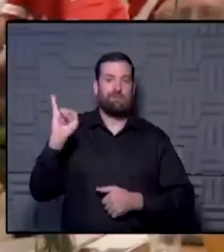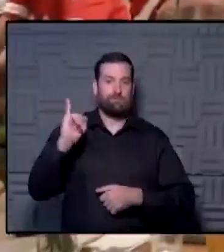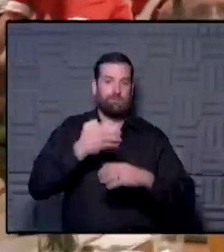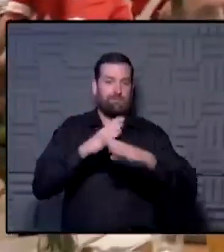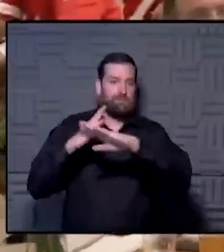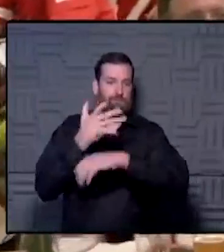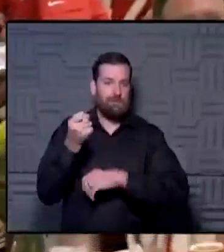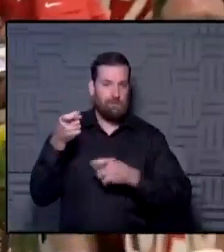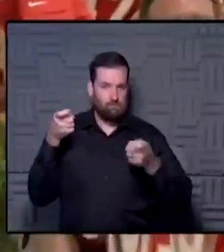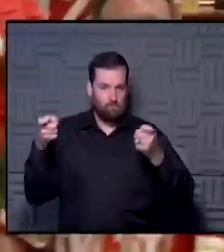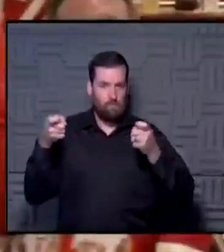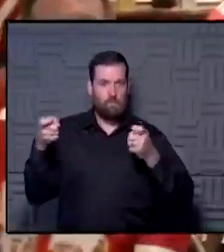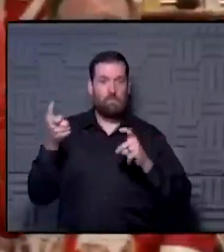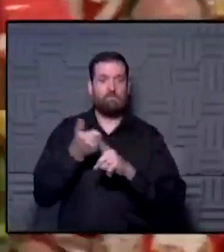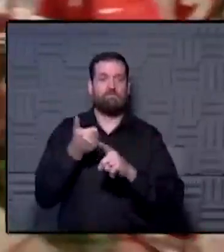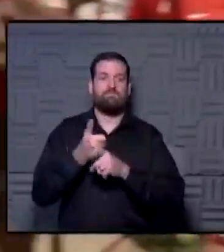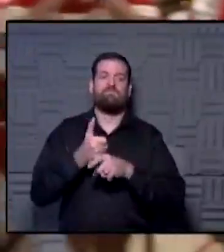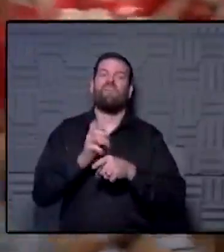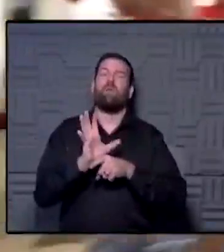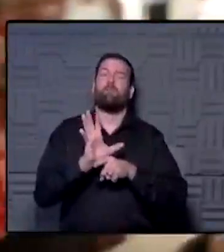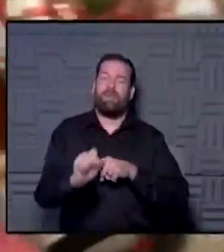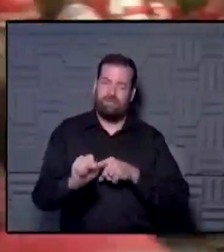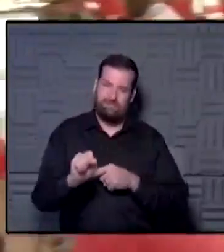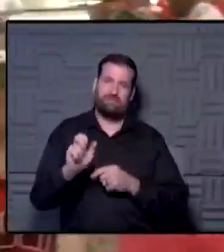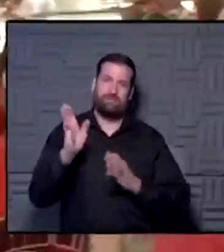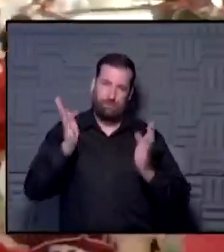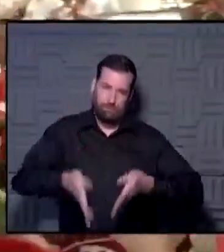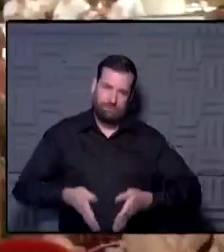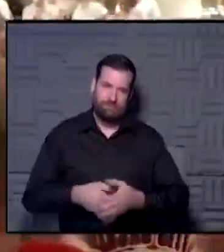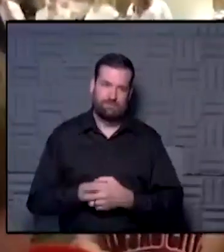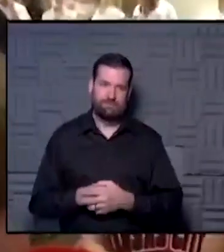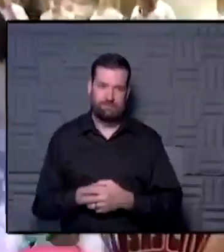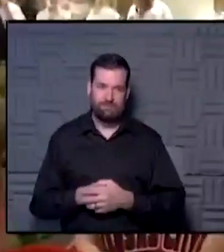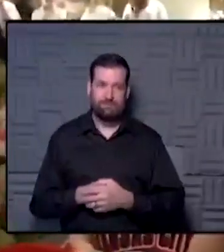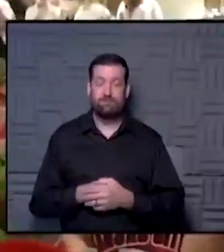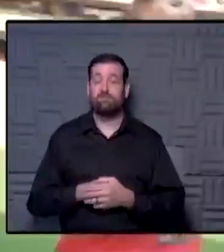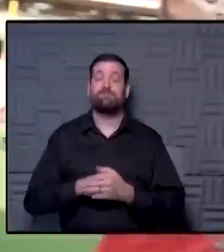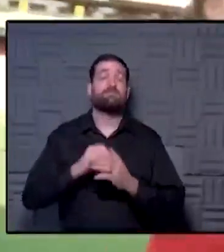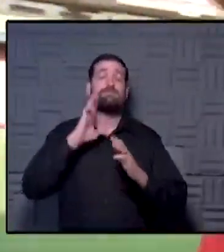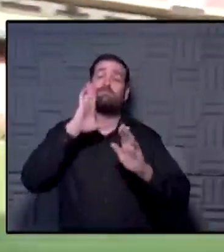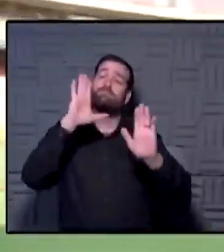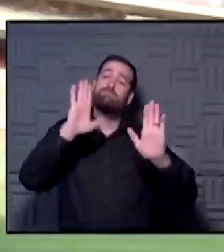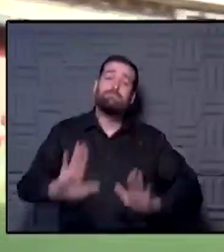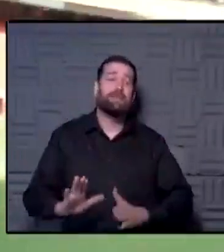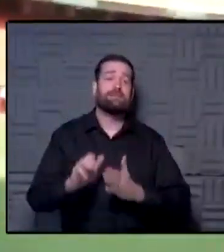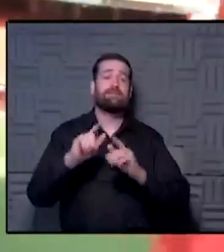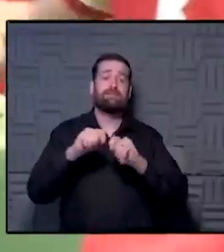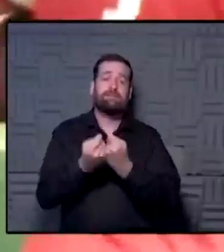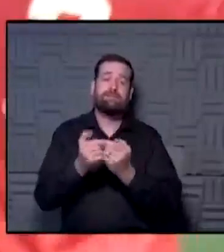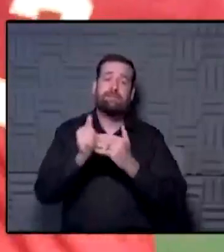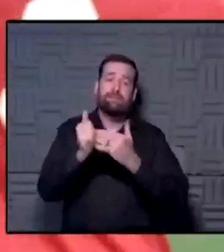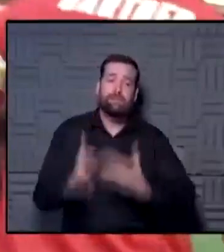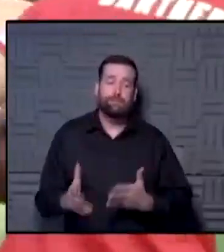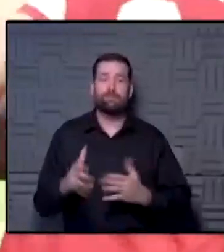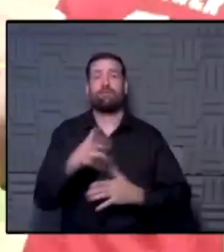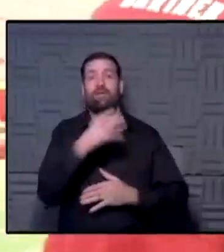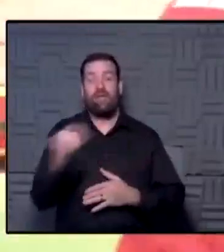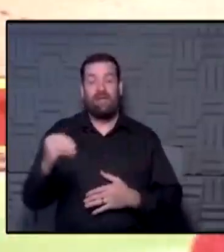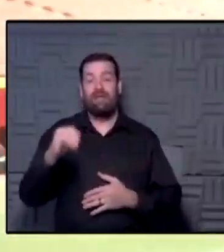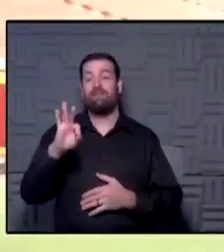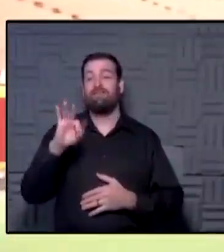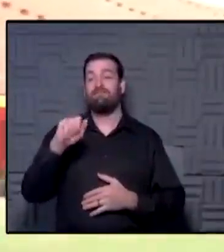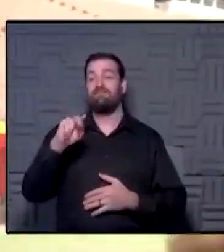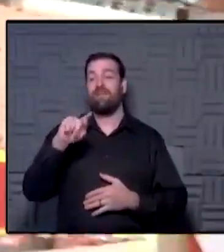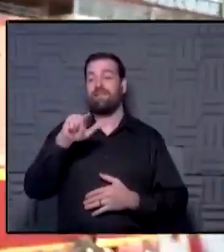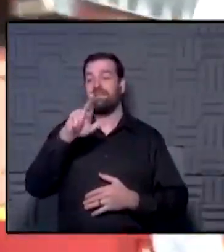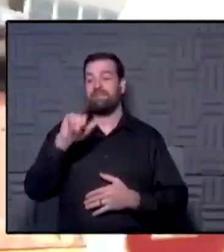and control. And she is an amazing person and an amazing team leader and an amazing fantasy camp